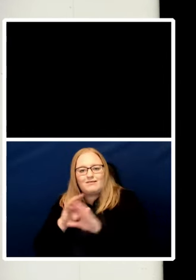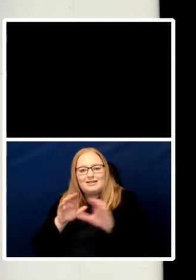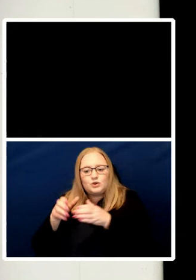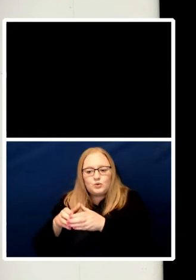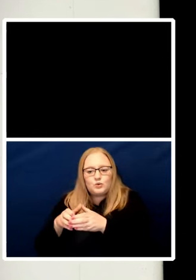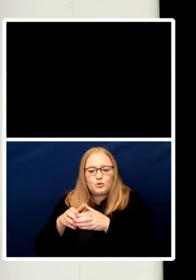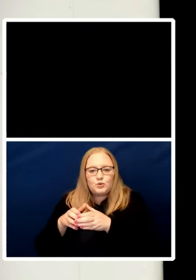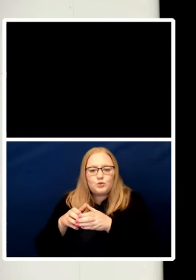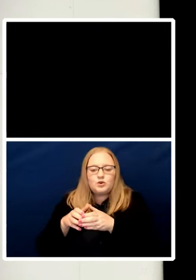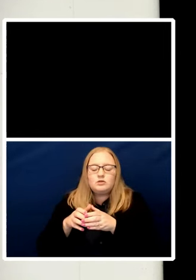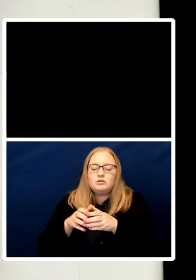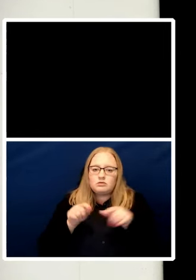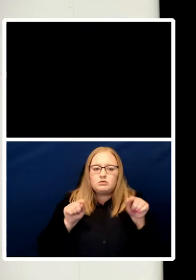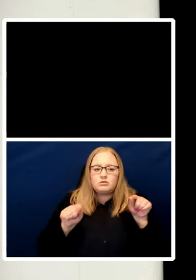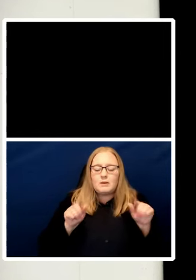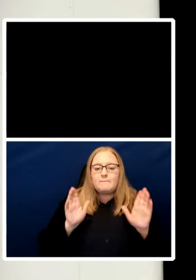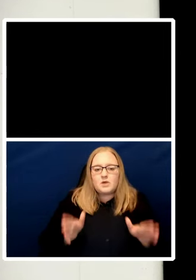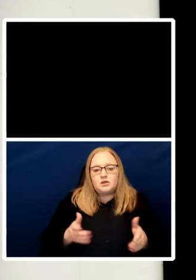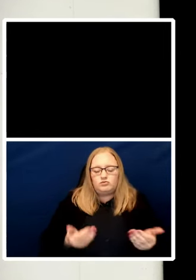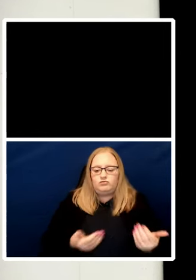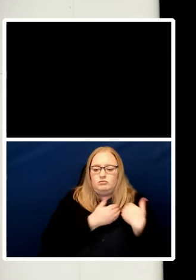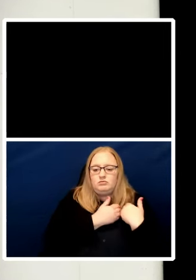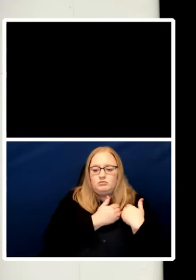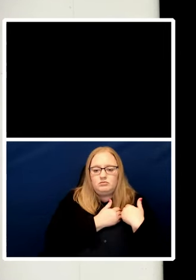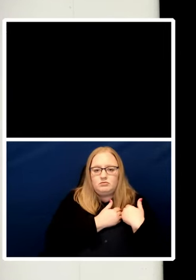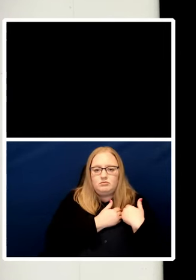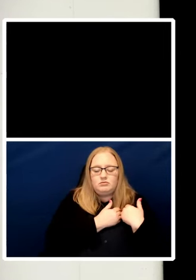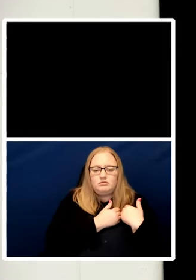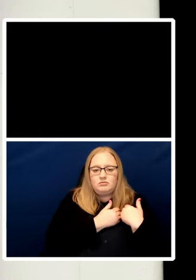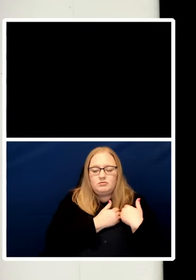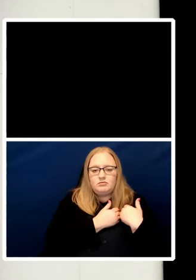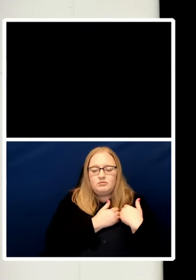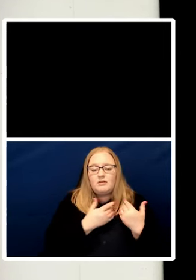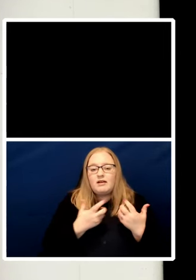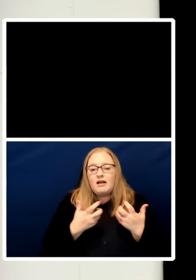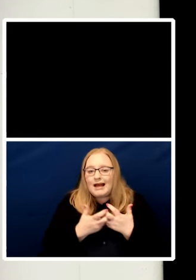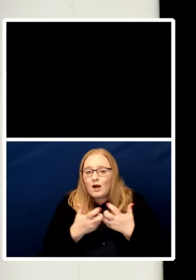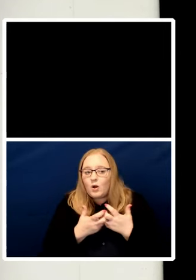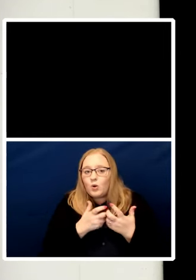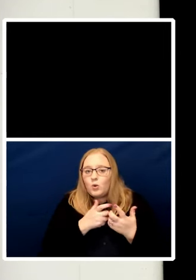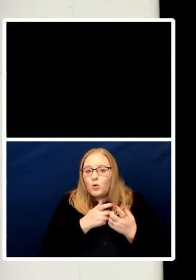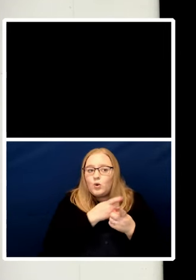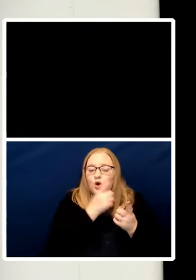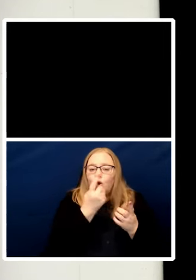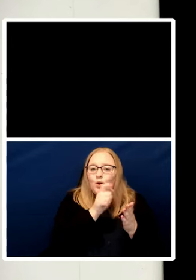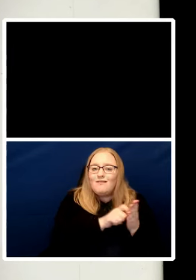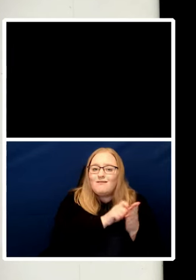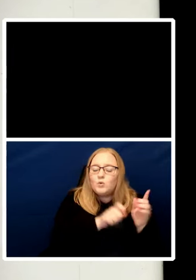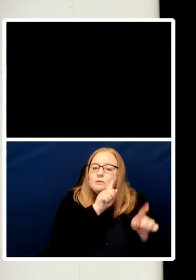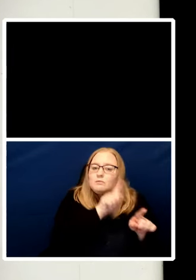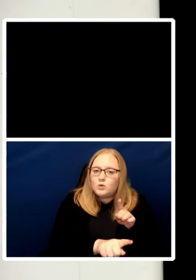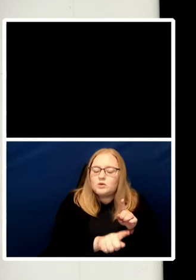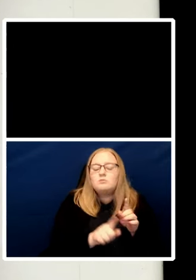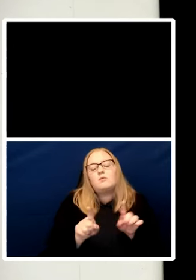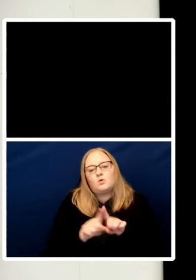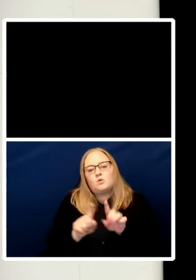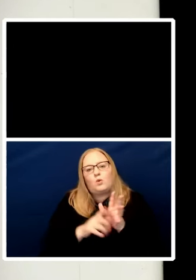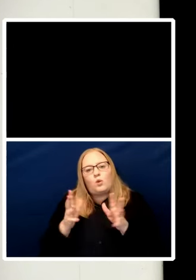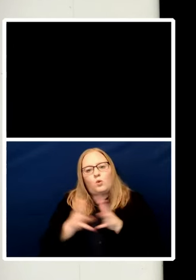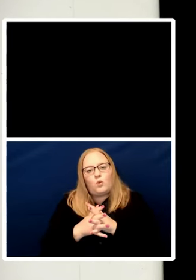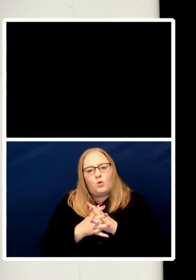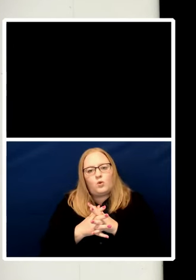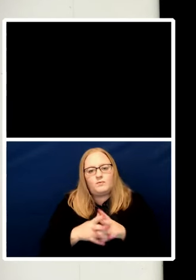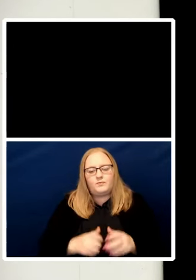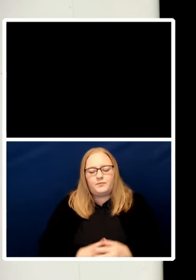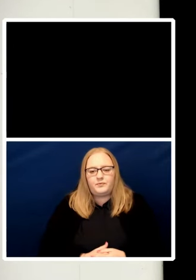by both the popular vote and the law. Outside the home, a